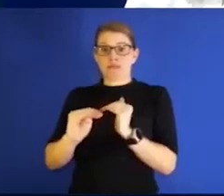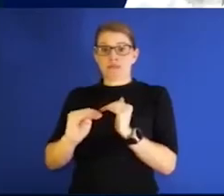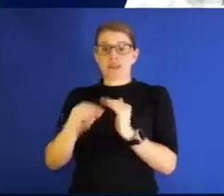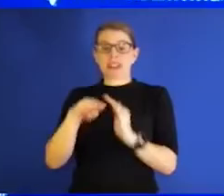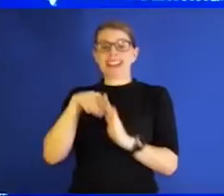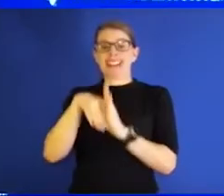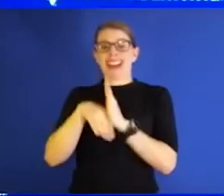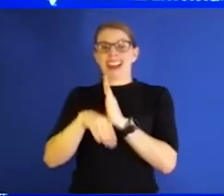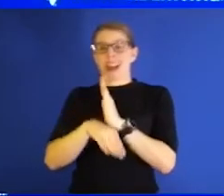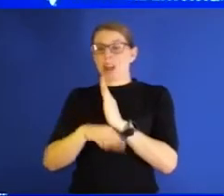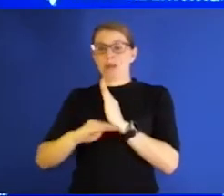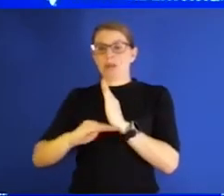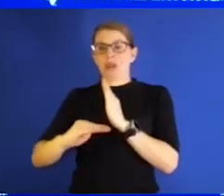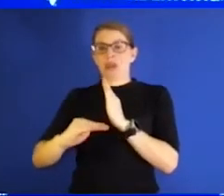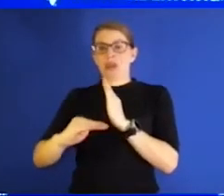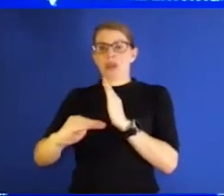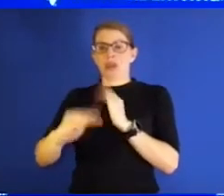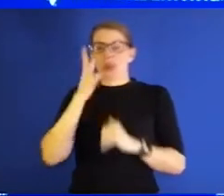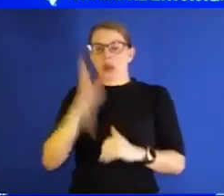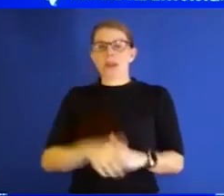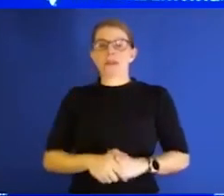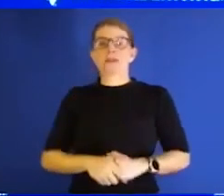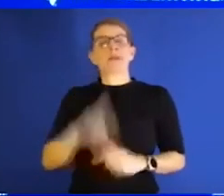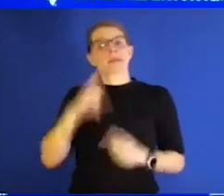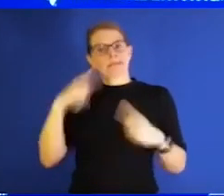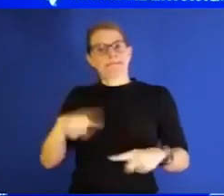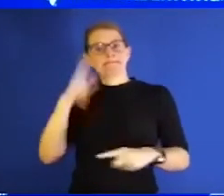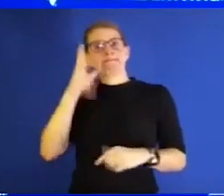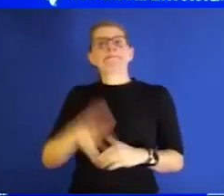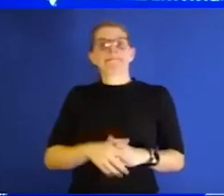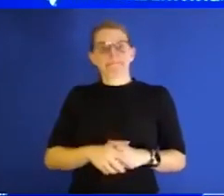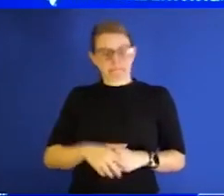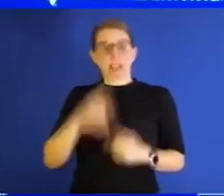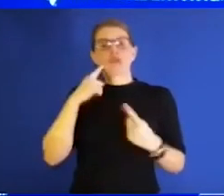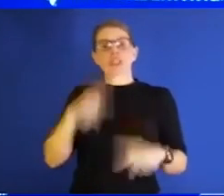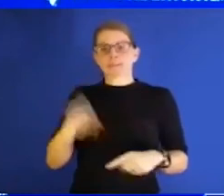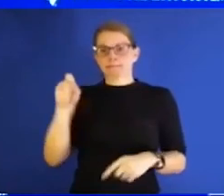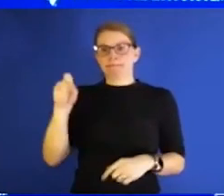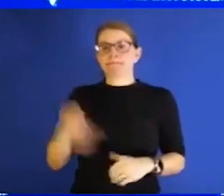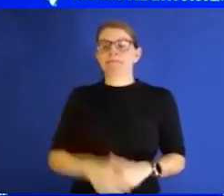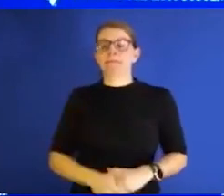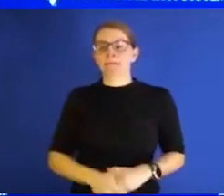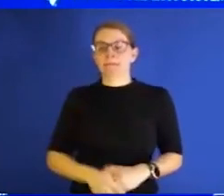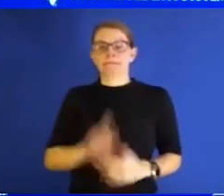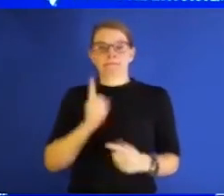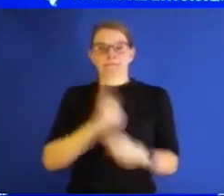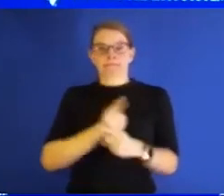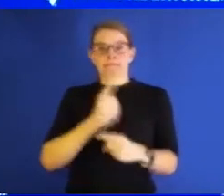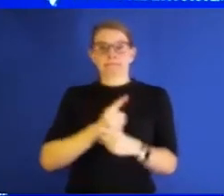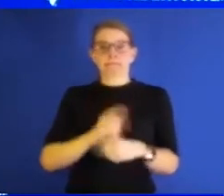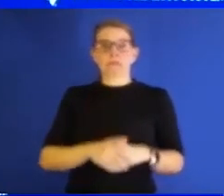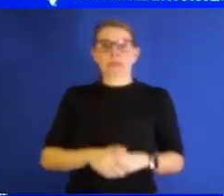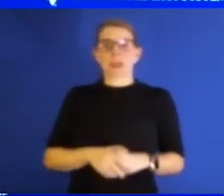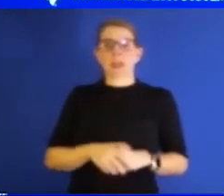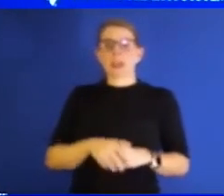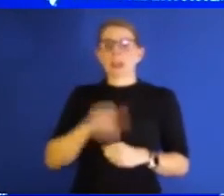you know, I would agree with all of that. I think you're exactly right. I don't remember the reference right off the top of my head, but there is good data